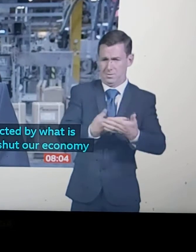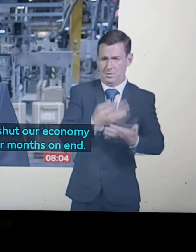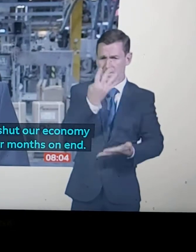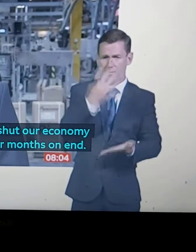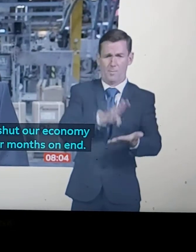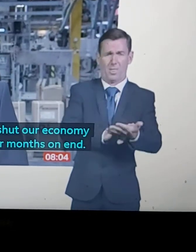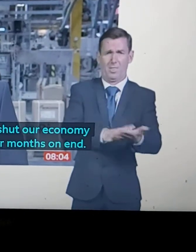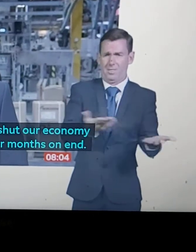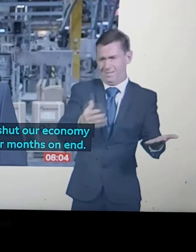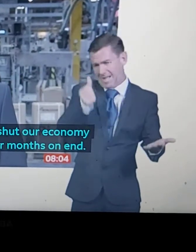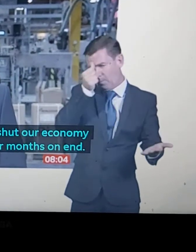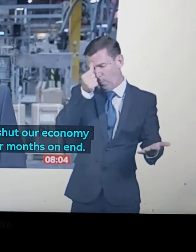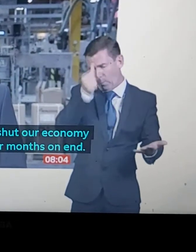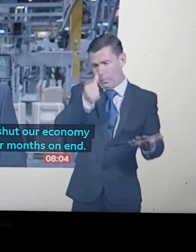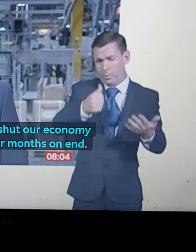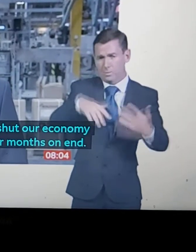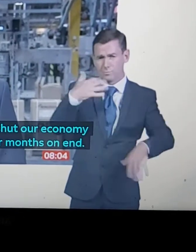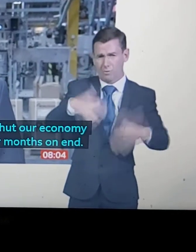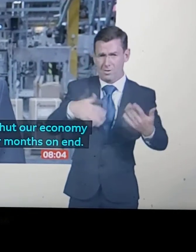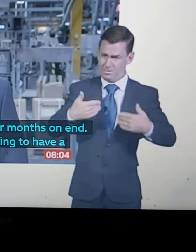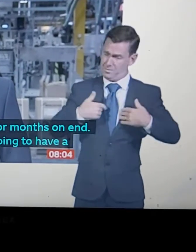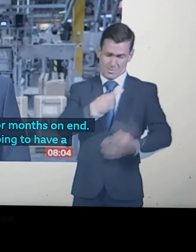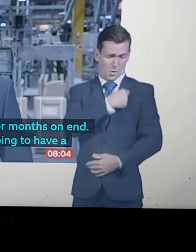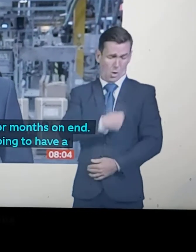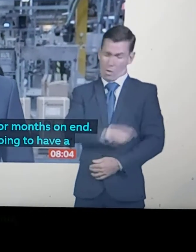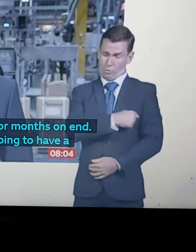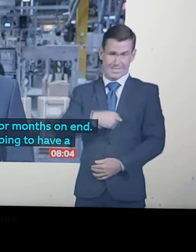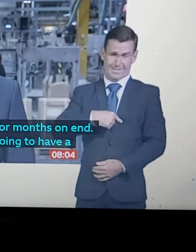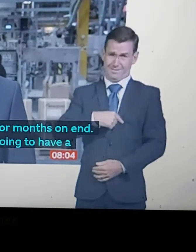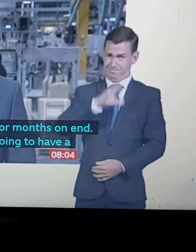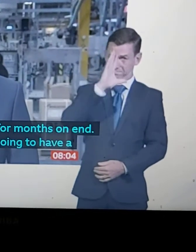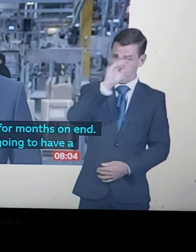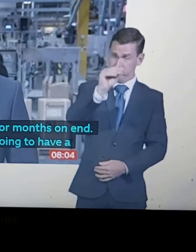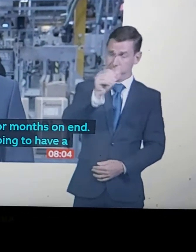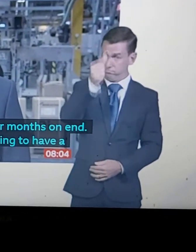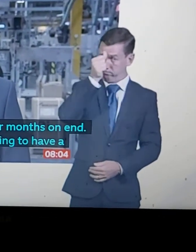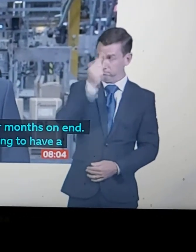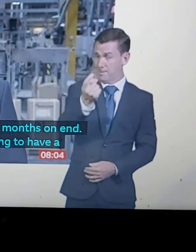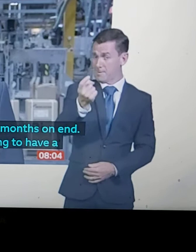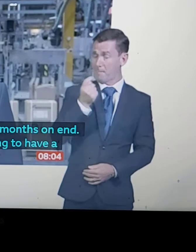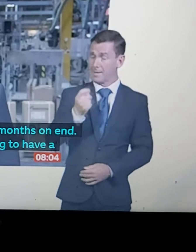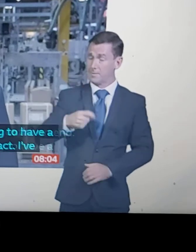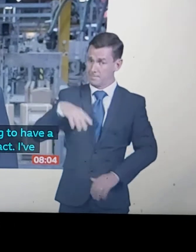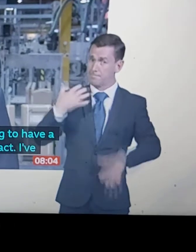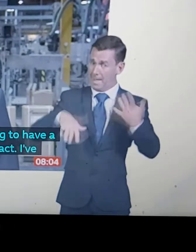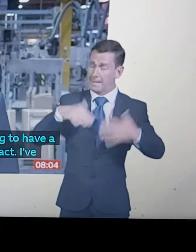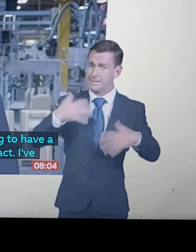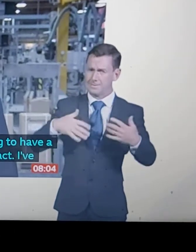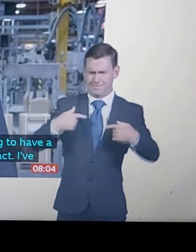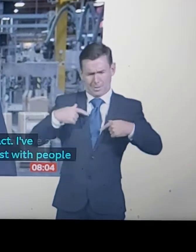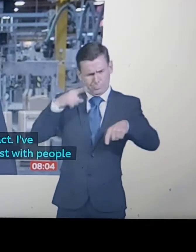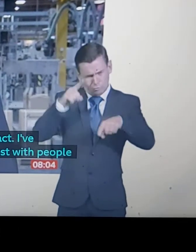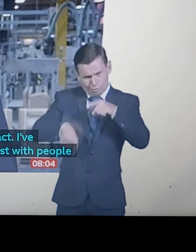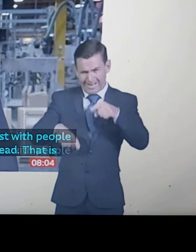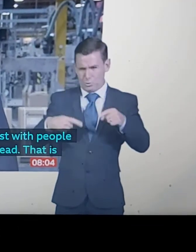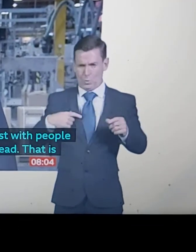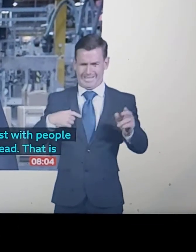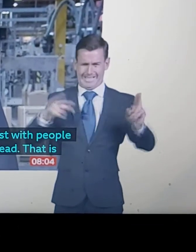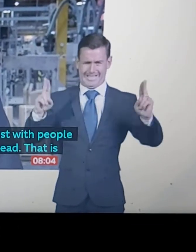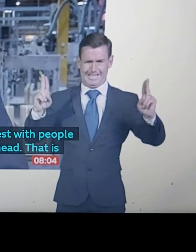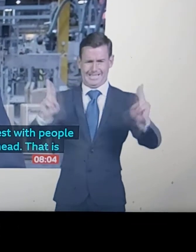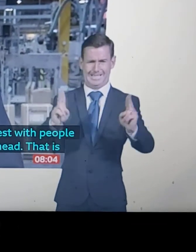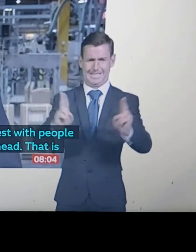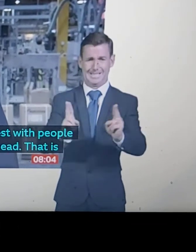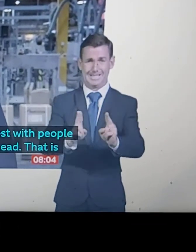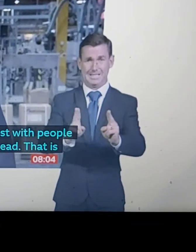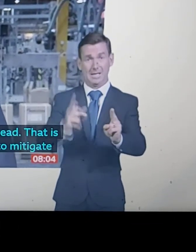been honest with people that hardship lies ahead, and that's why we've tried to mitigate as much of that hardship as possible, as much of damage. Are we going to be